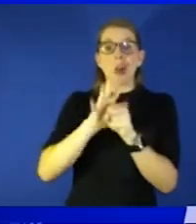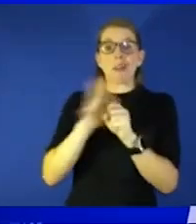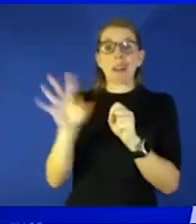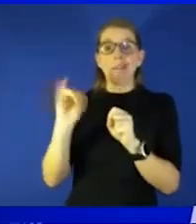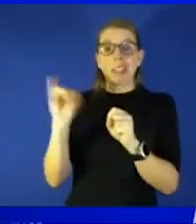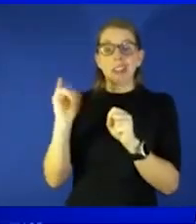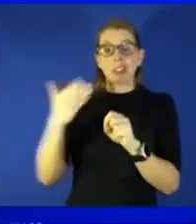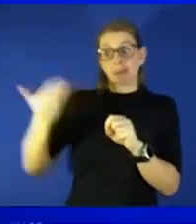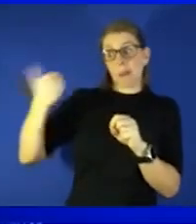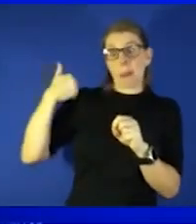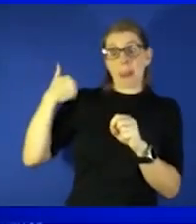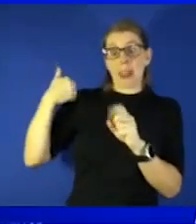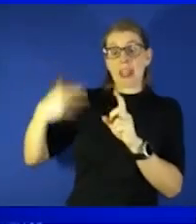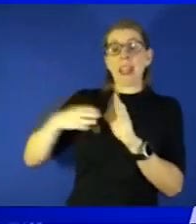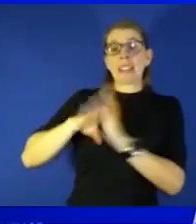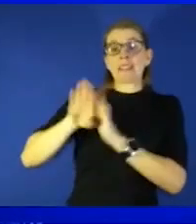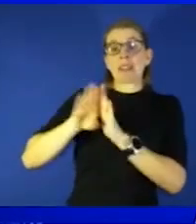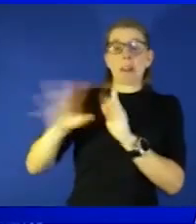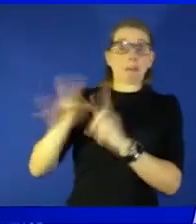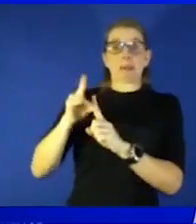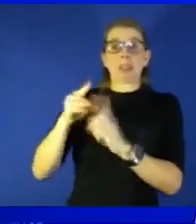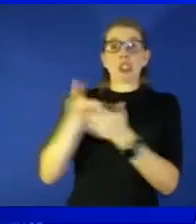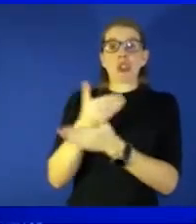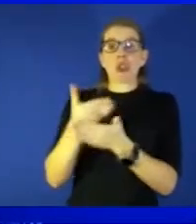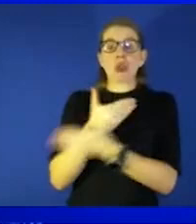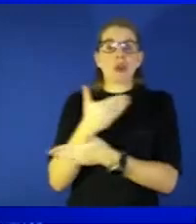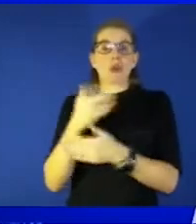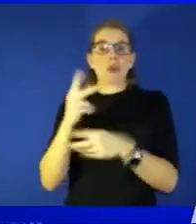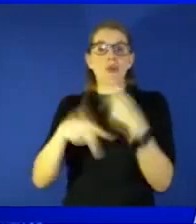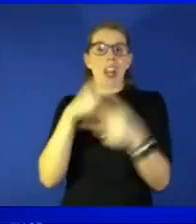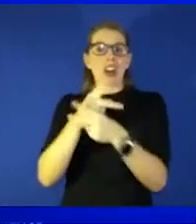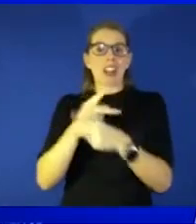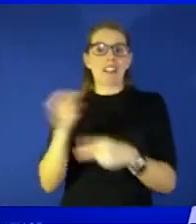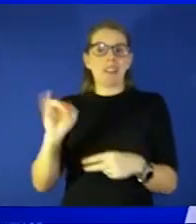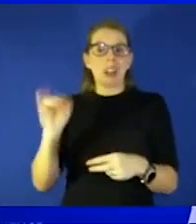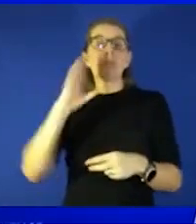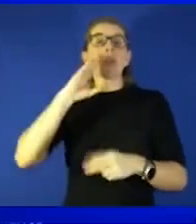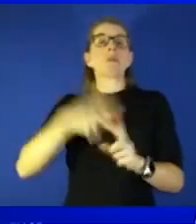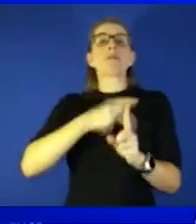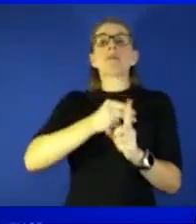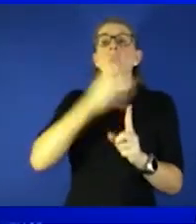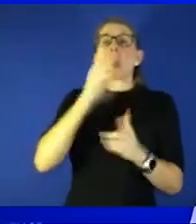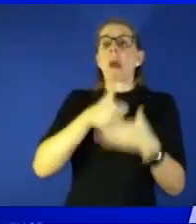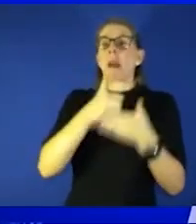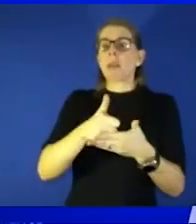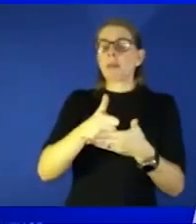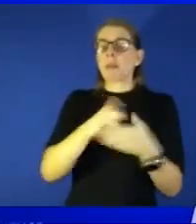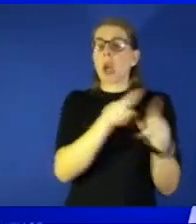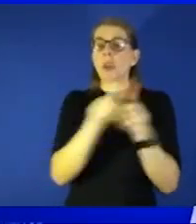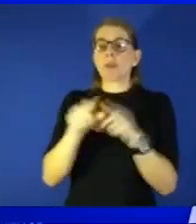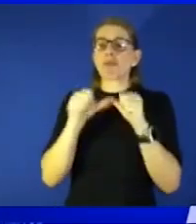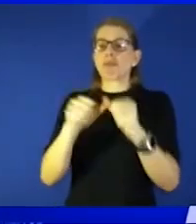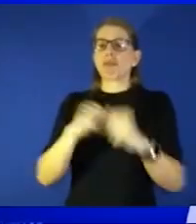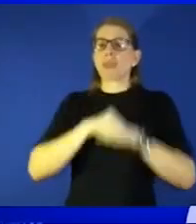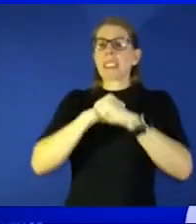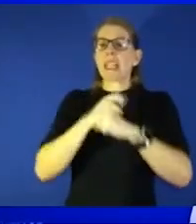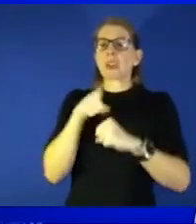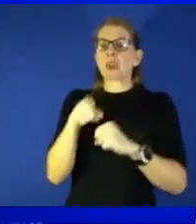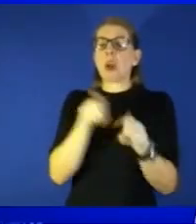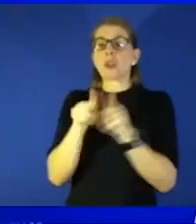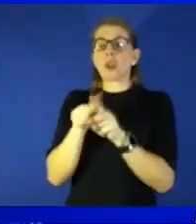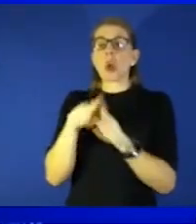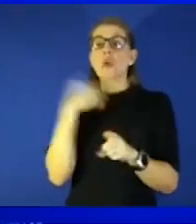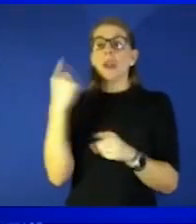variant infection but we do know that the vaccines will help and continue to protect you and reduce your risk